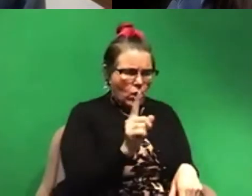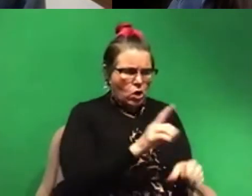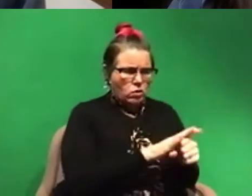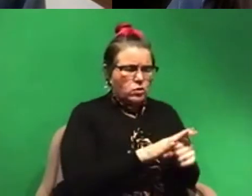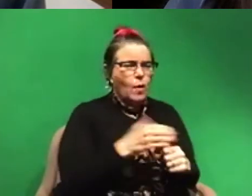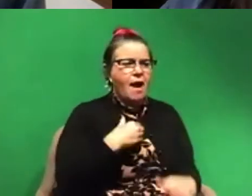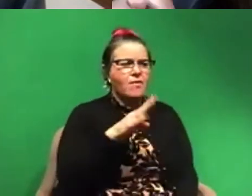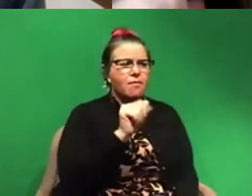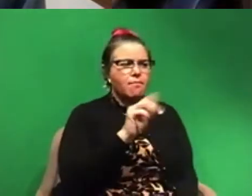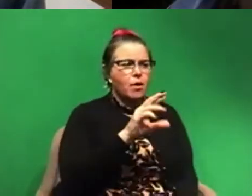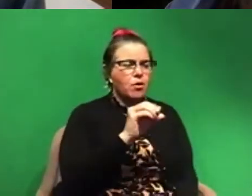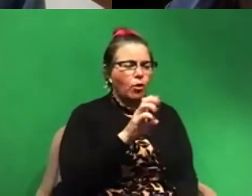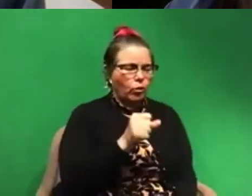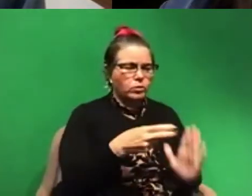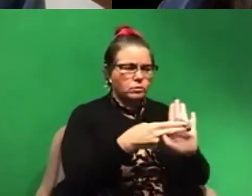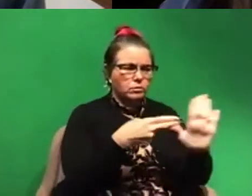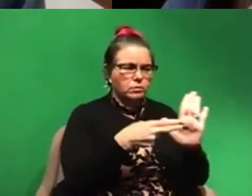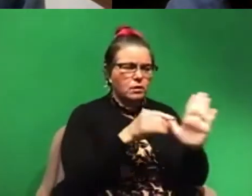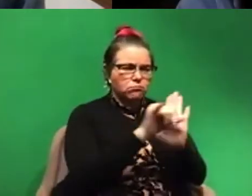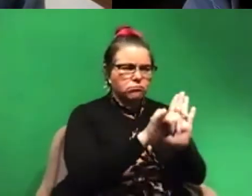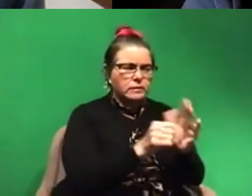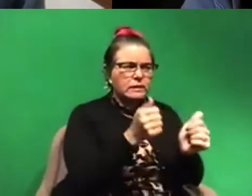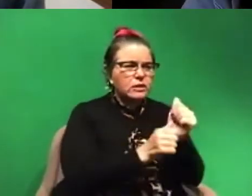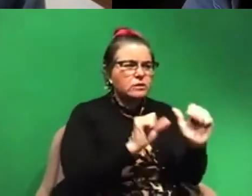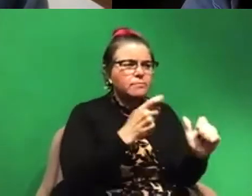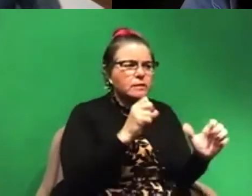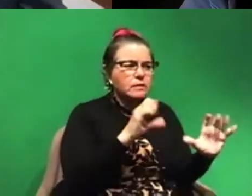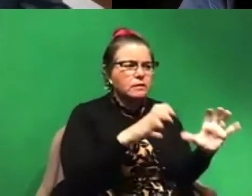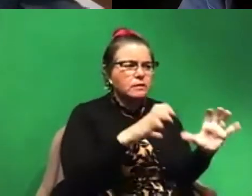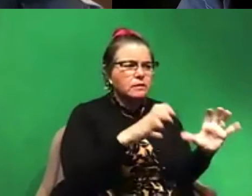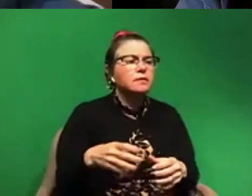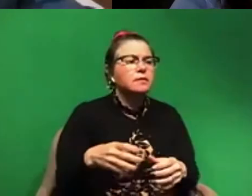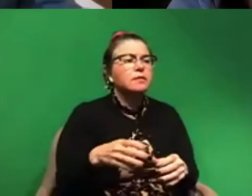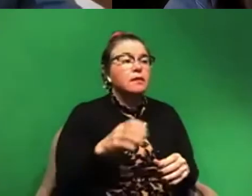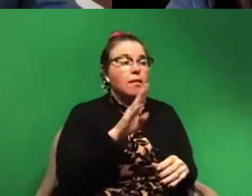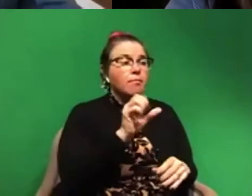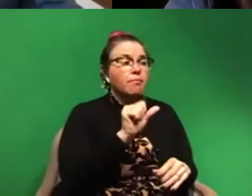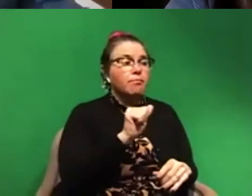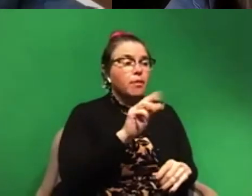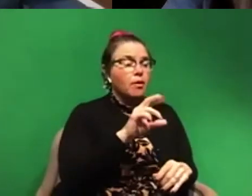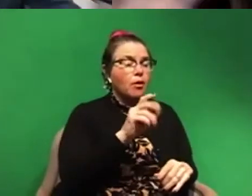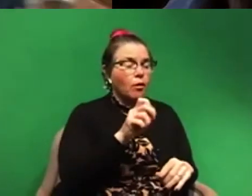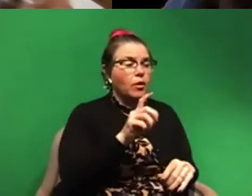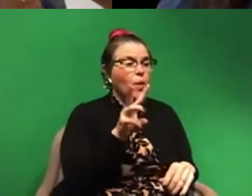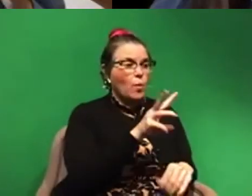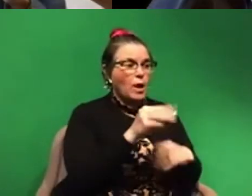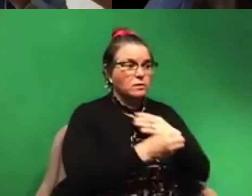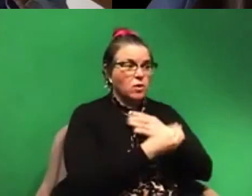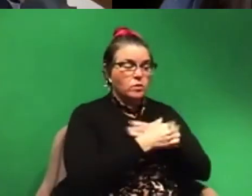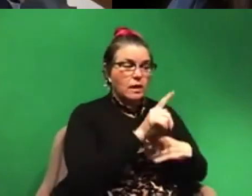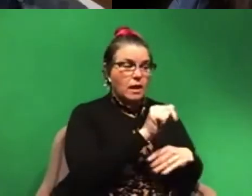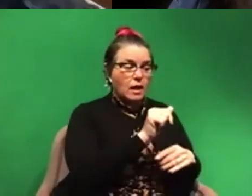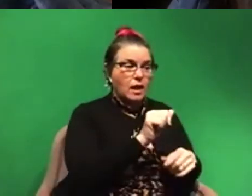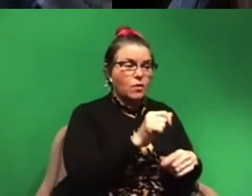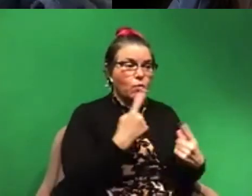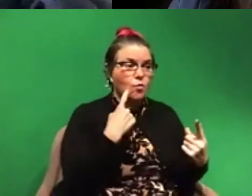of, uh, ID for each species. Does the barcode that you might use on the West coast in LA work, let's say in